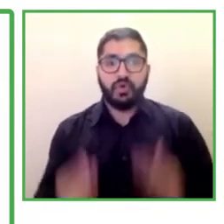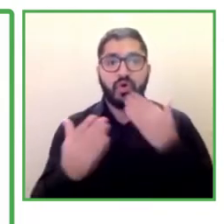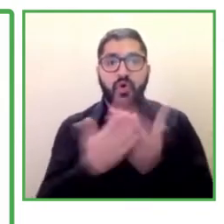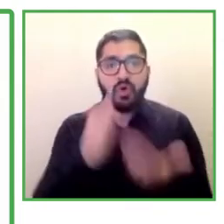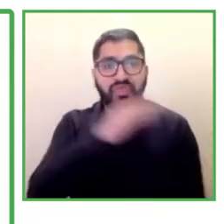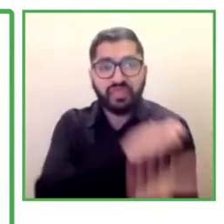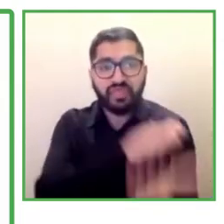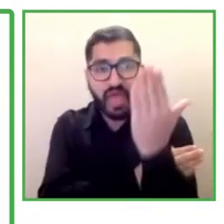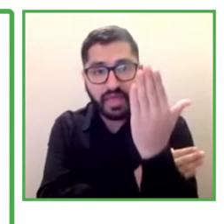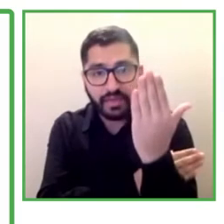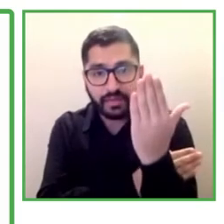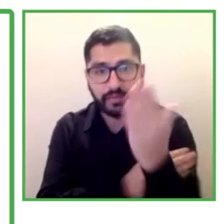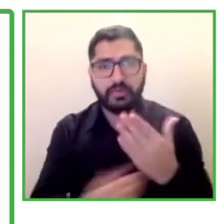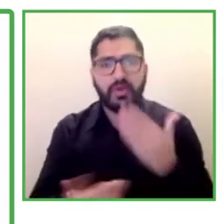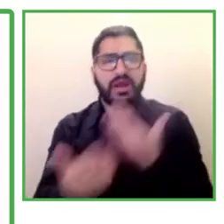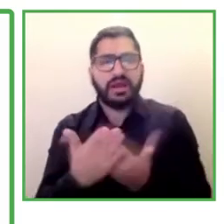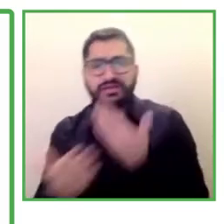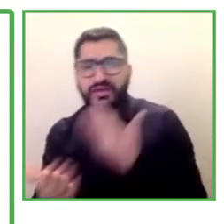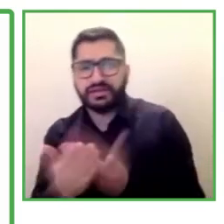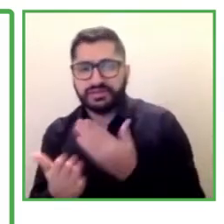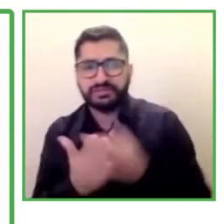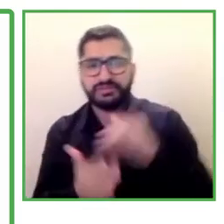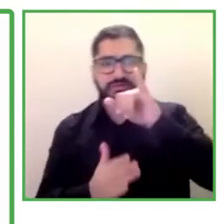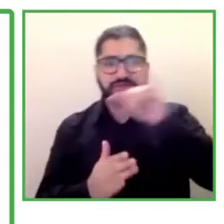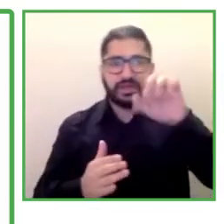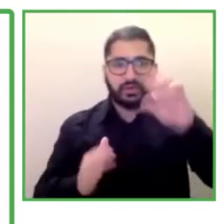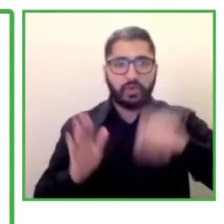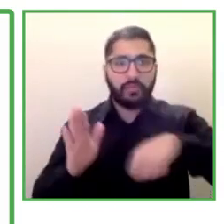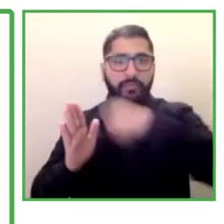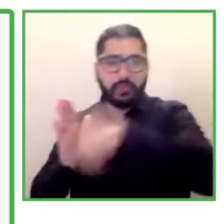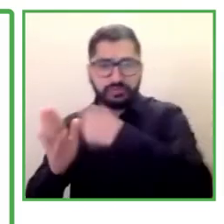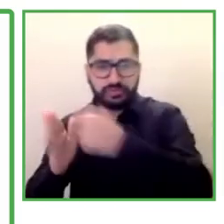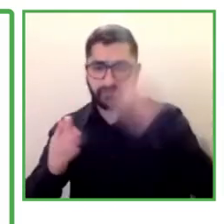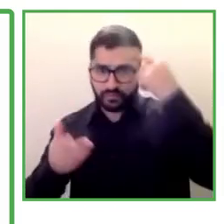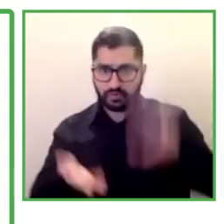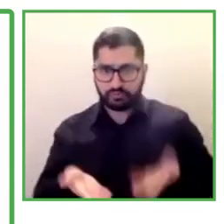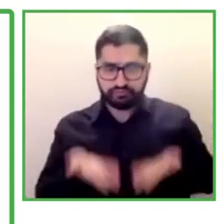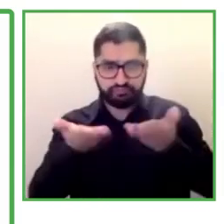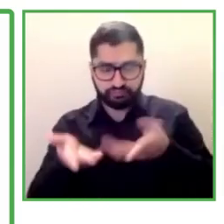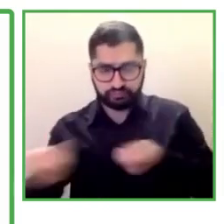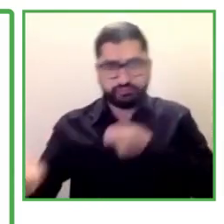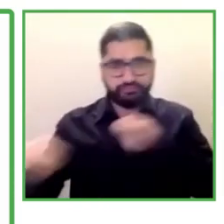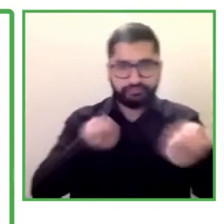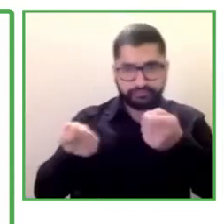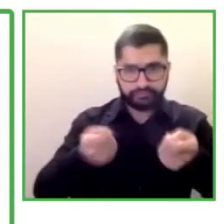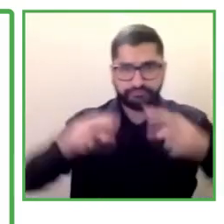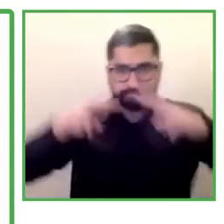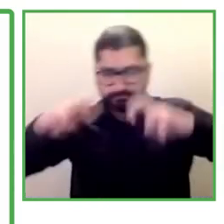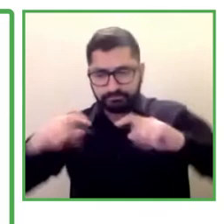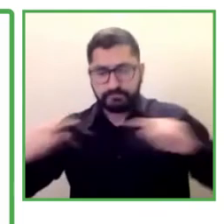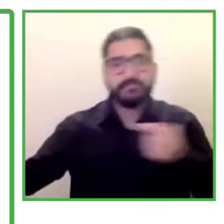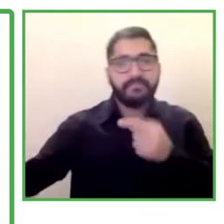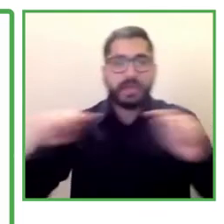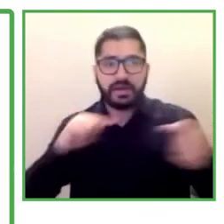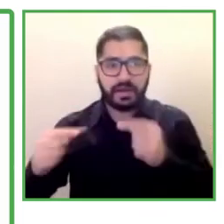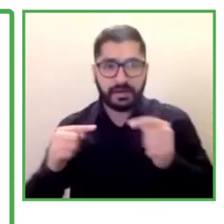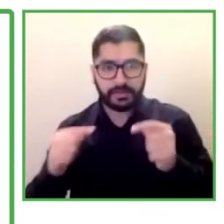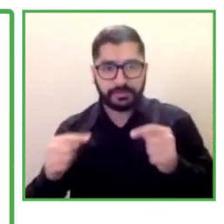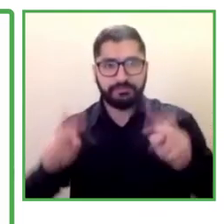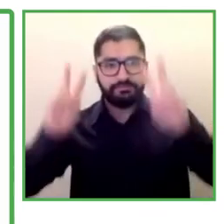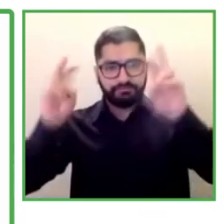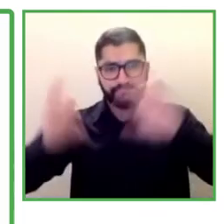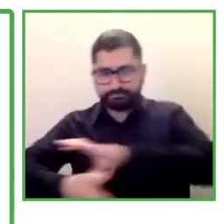Hello everyone and thank you very much Zero Project for inviting me to moderate this strategic alliance